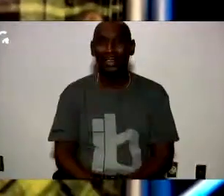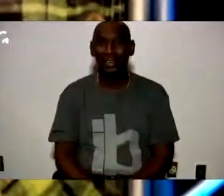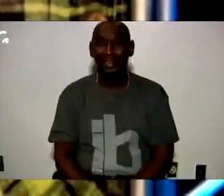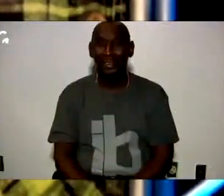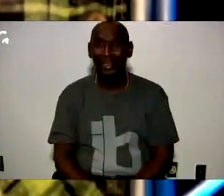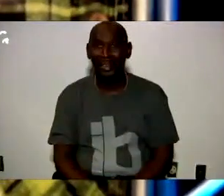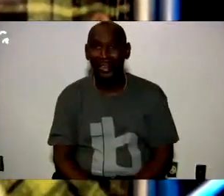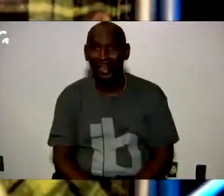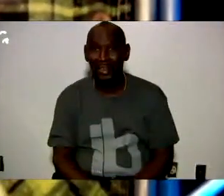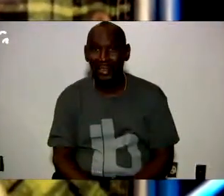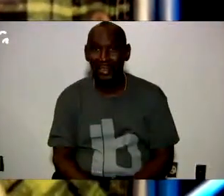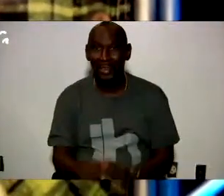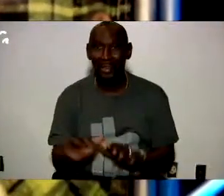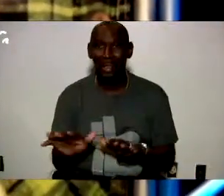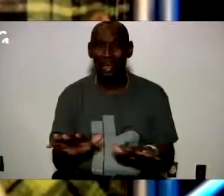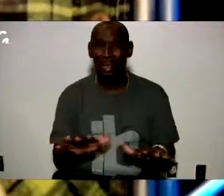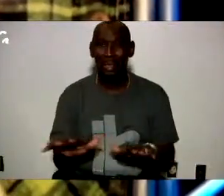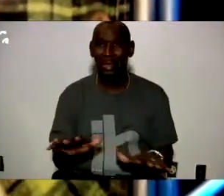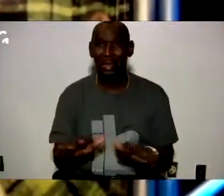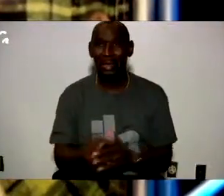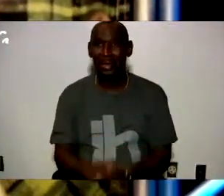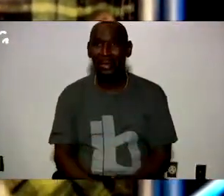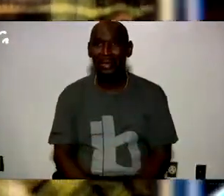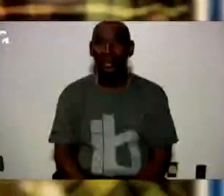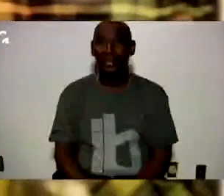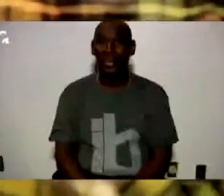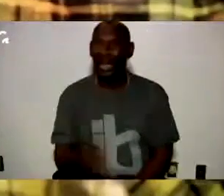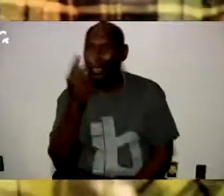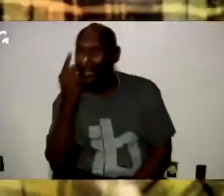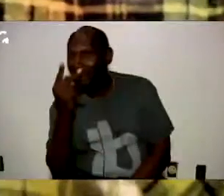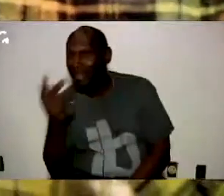calma con calma yeah I see you